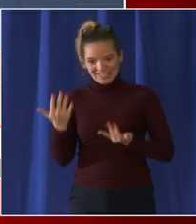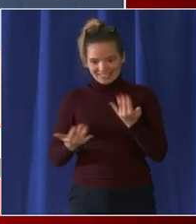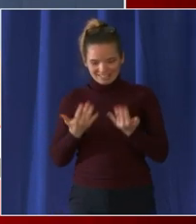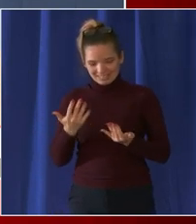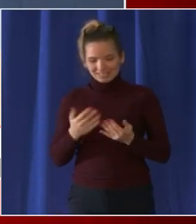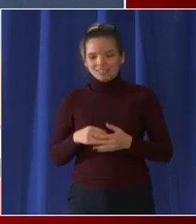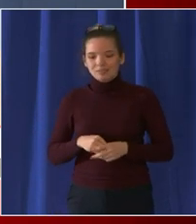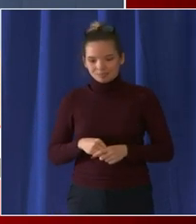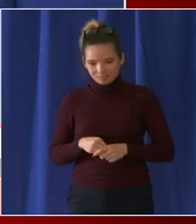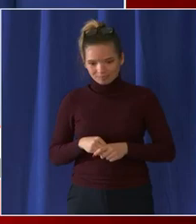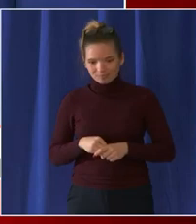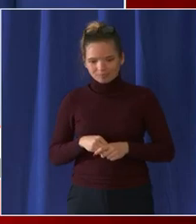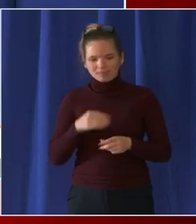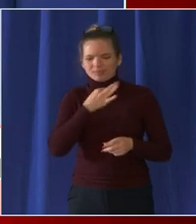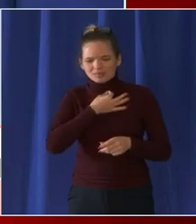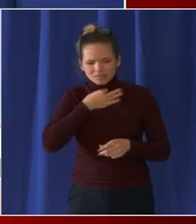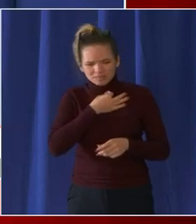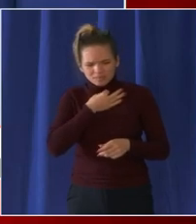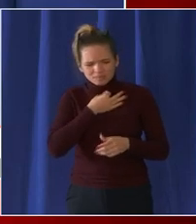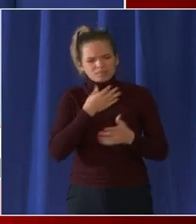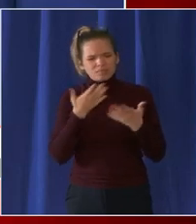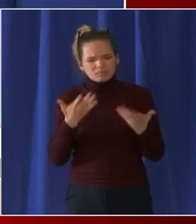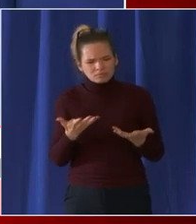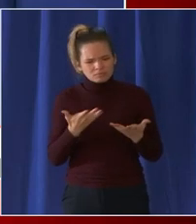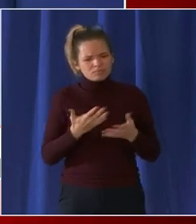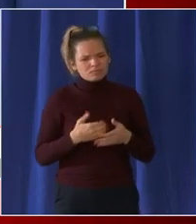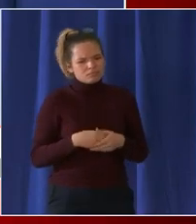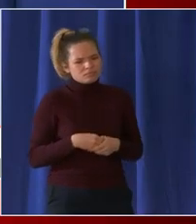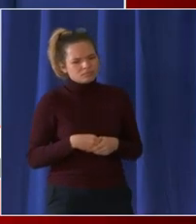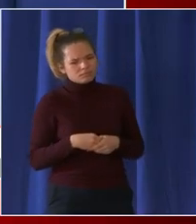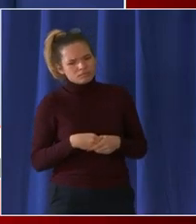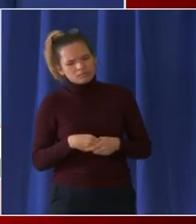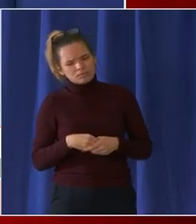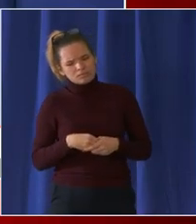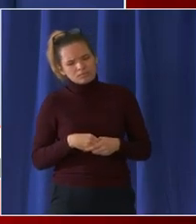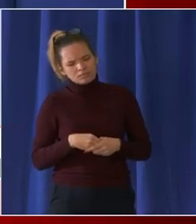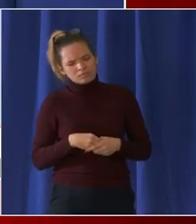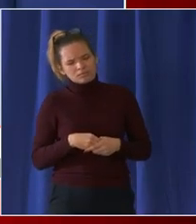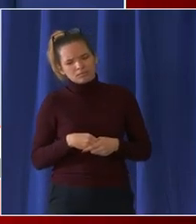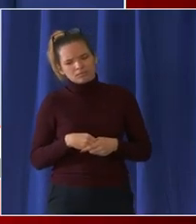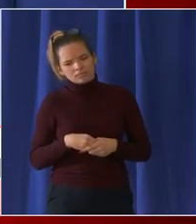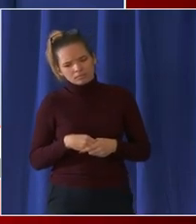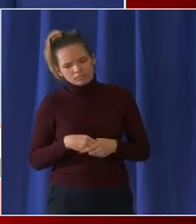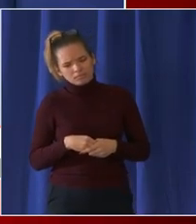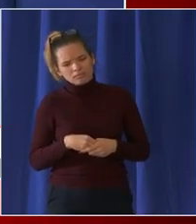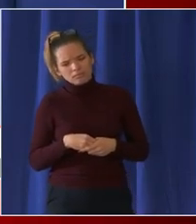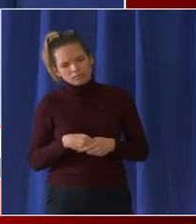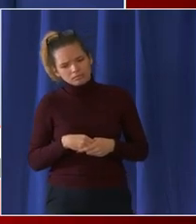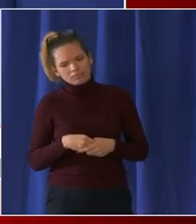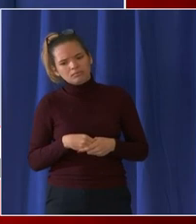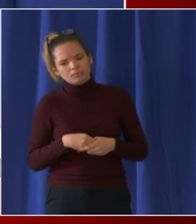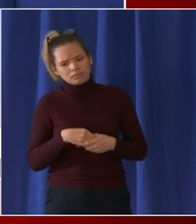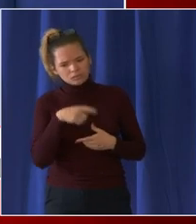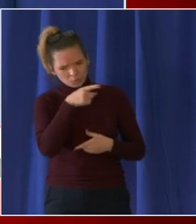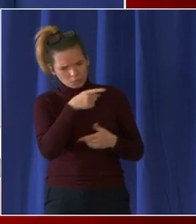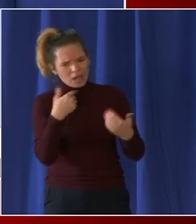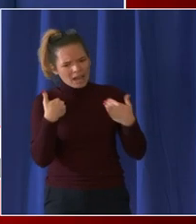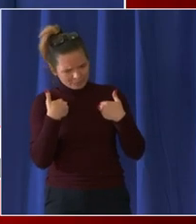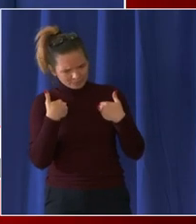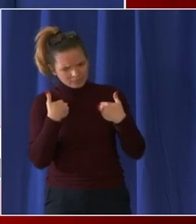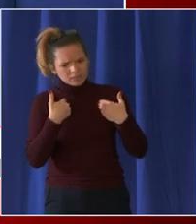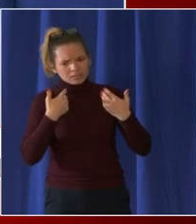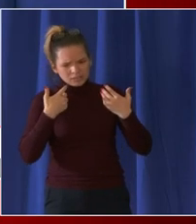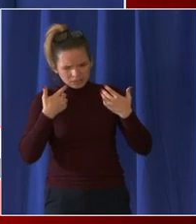uh and from what i've read since um you know you were very involved in trying to get the national guard there and a number of things